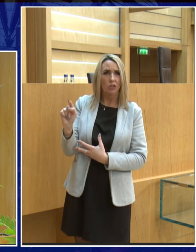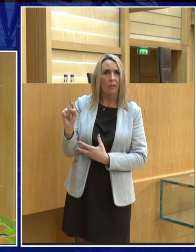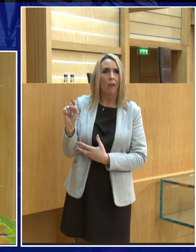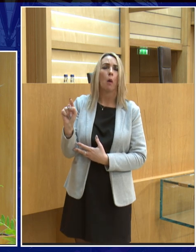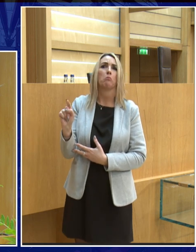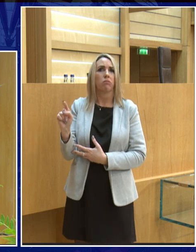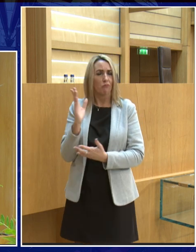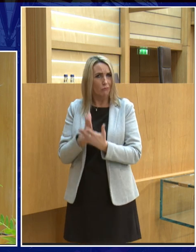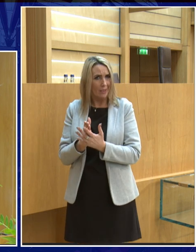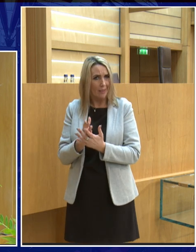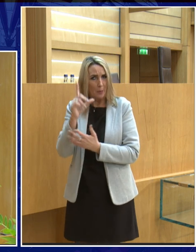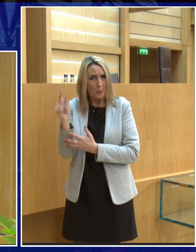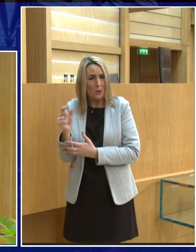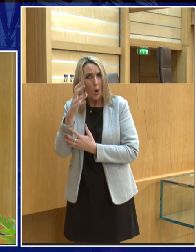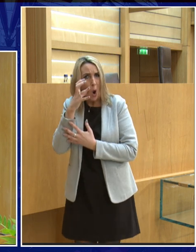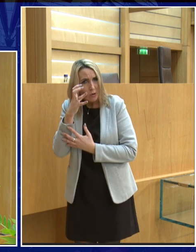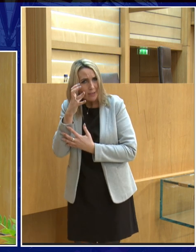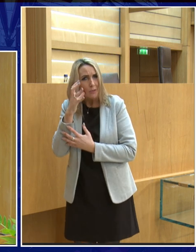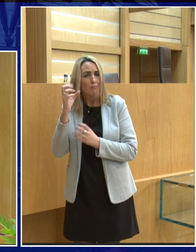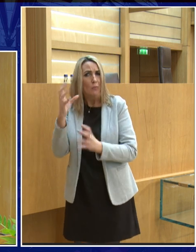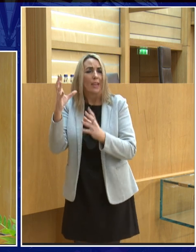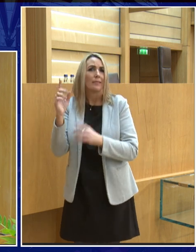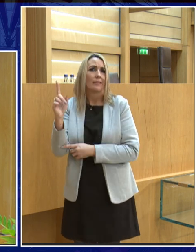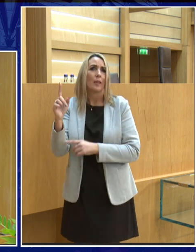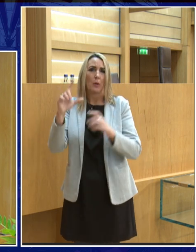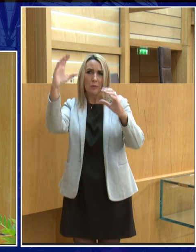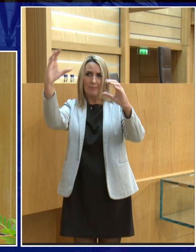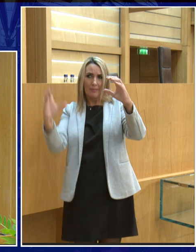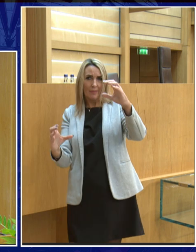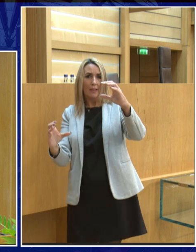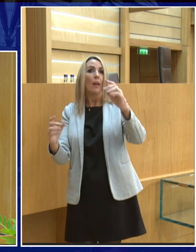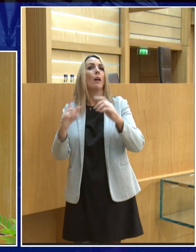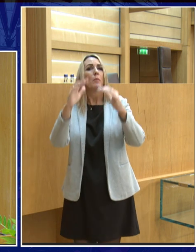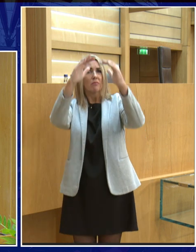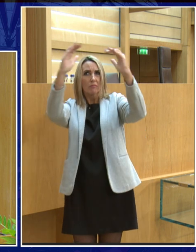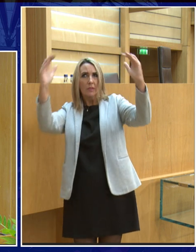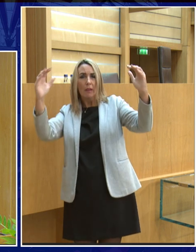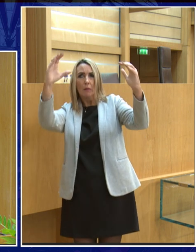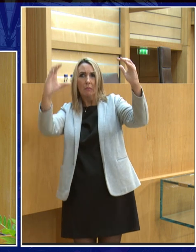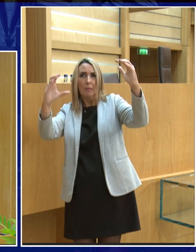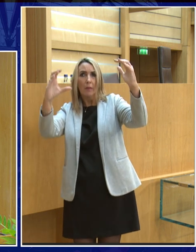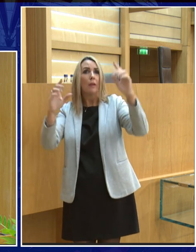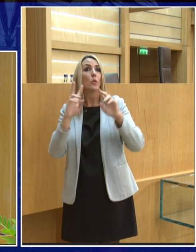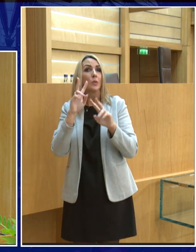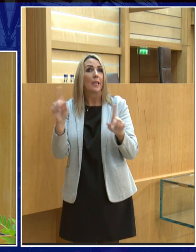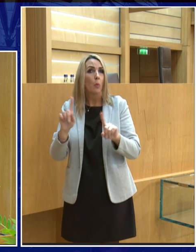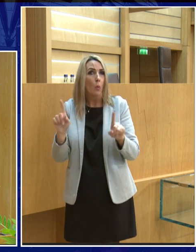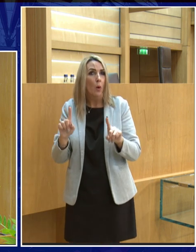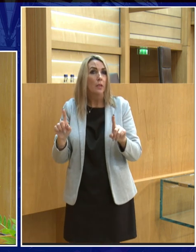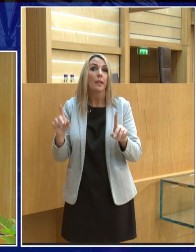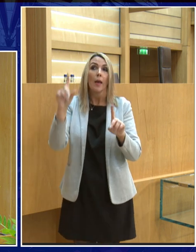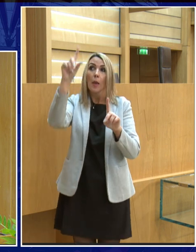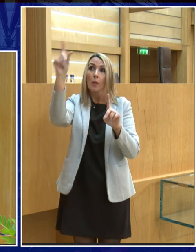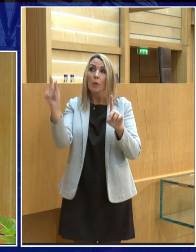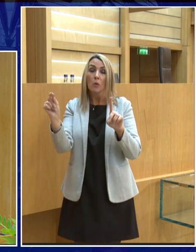looking at it what is that really the moon so it was low on the horizon now when it's low on the horizon what you're seeing is the moon and the moon